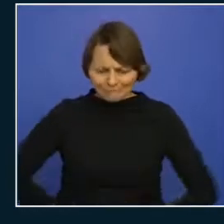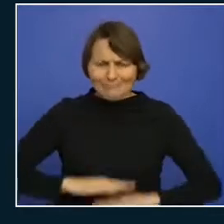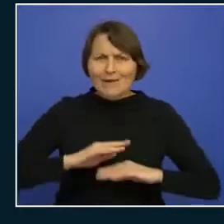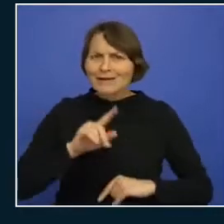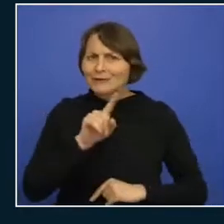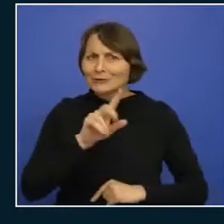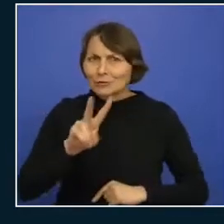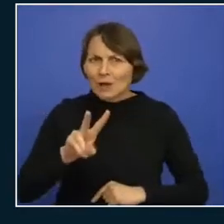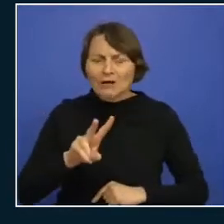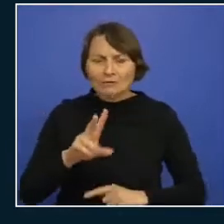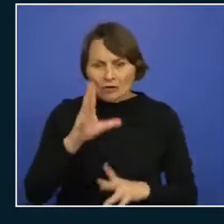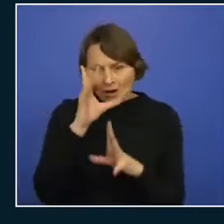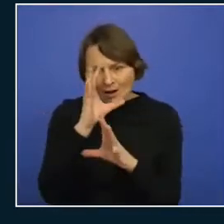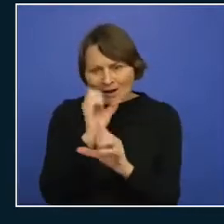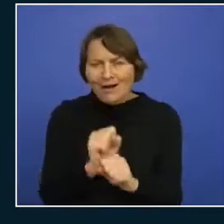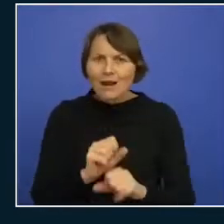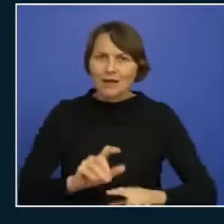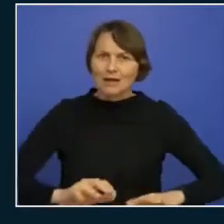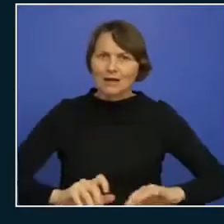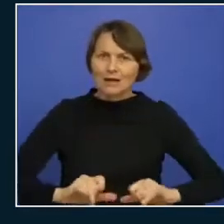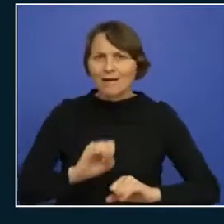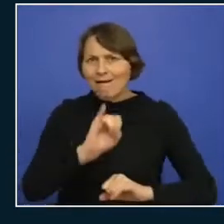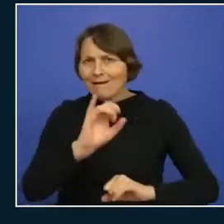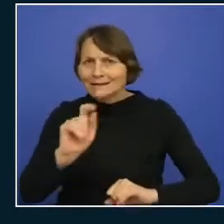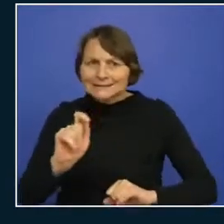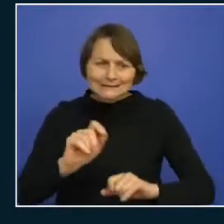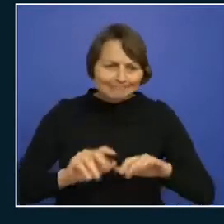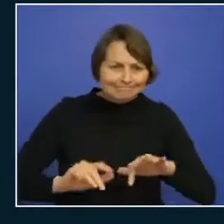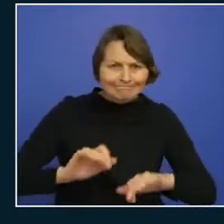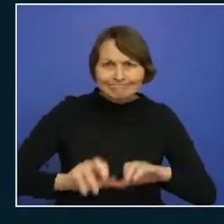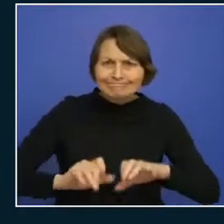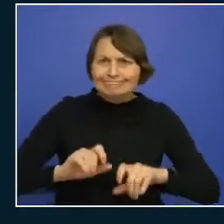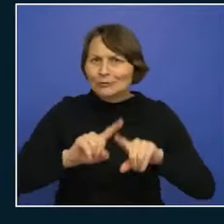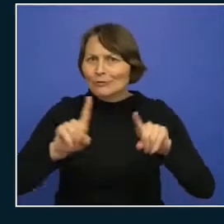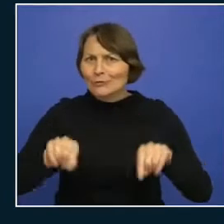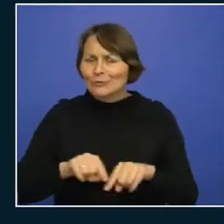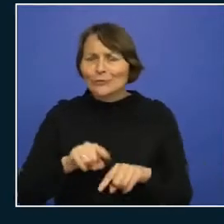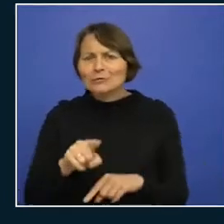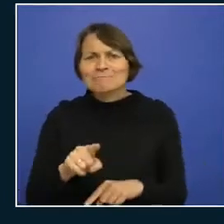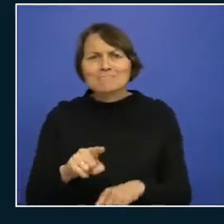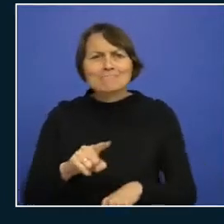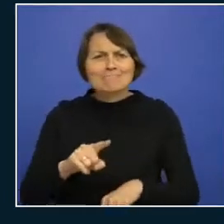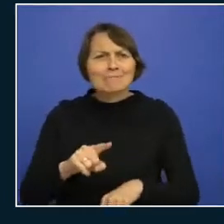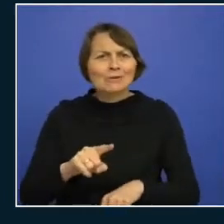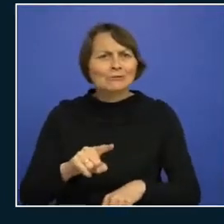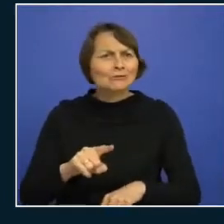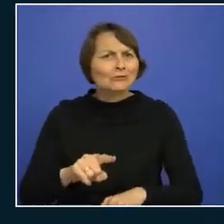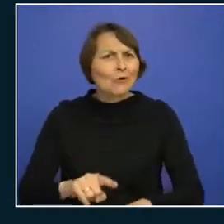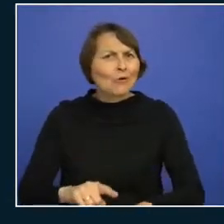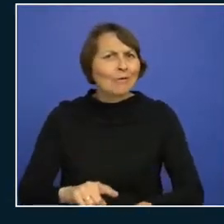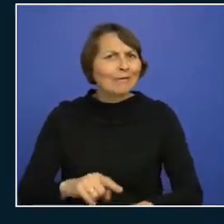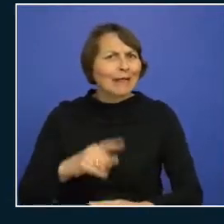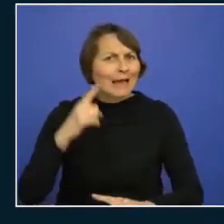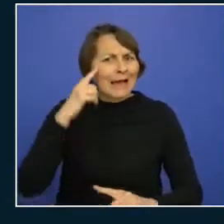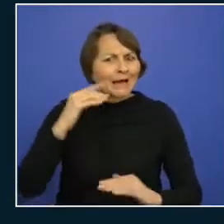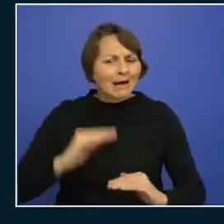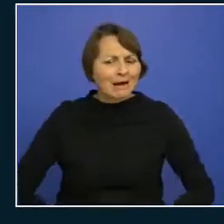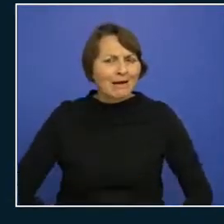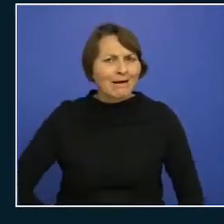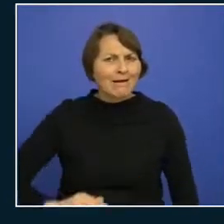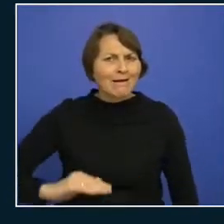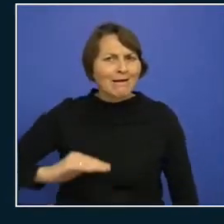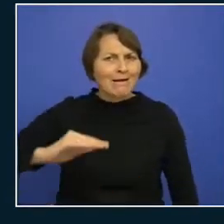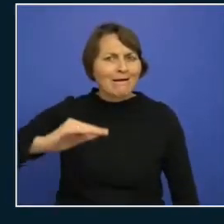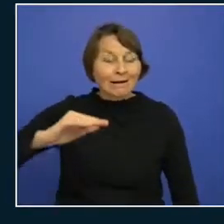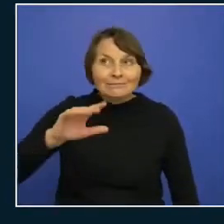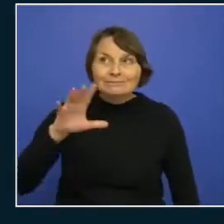computers and it and all that stuff so around what time did microsoft spark your interest and azure in particular